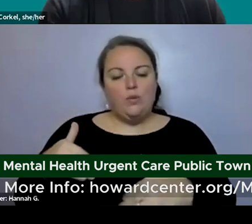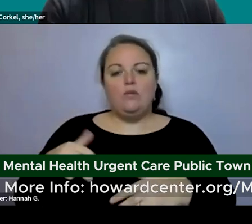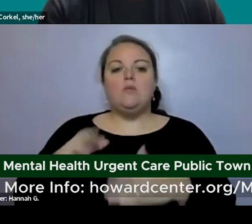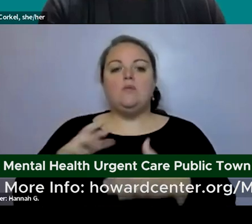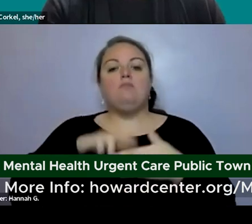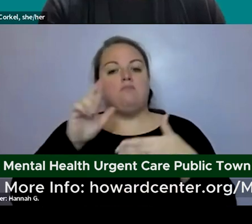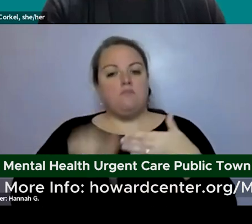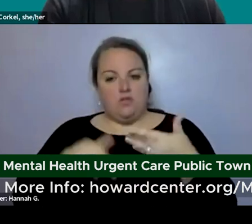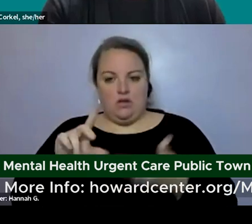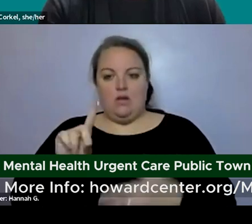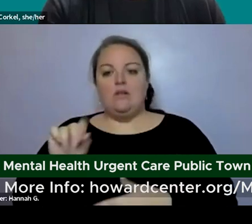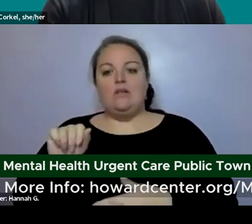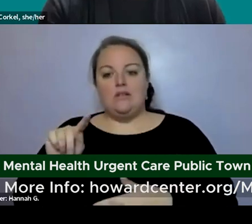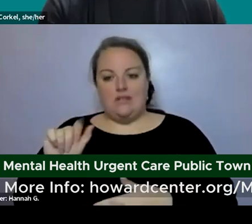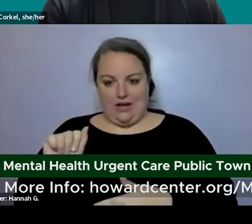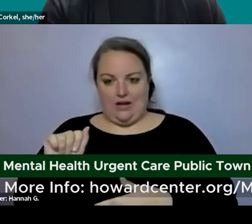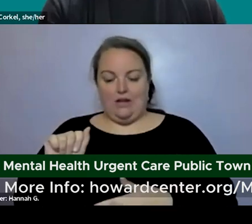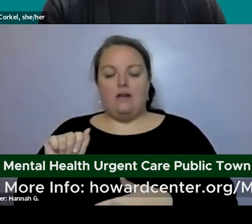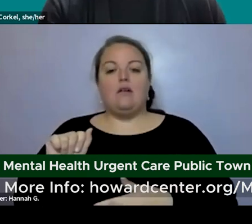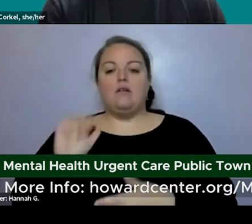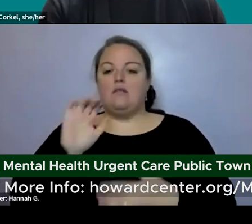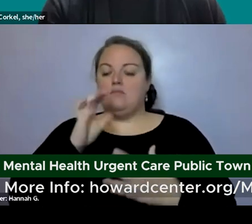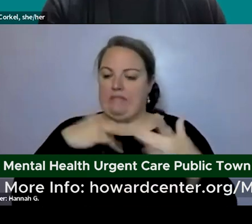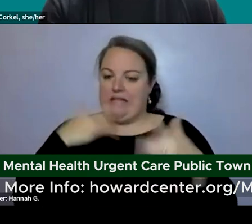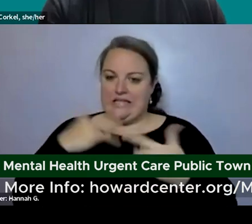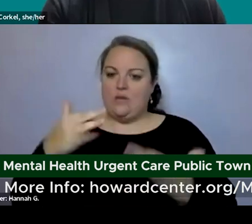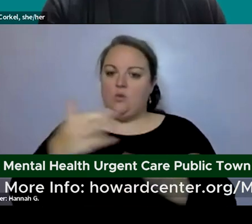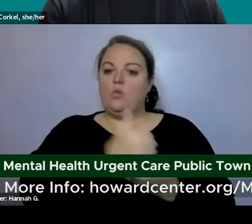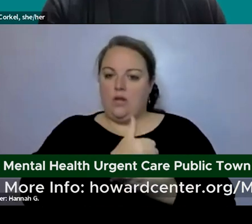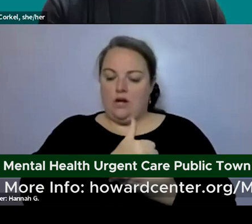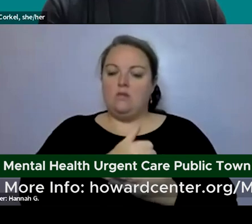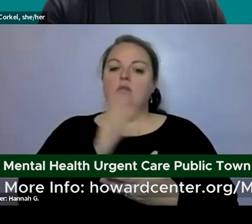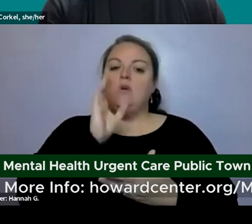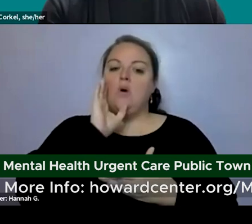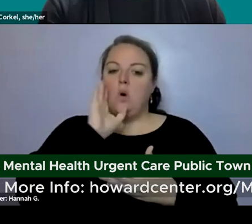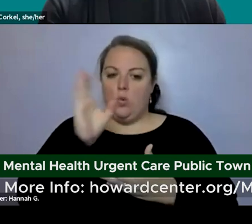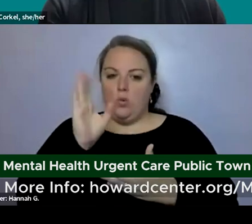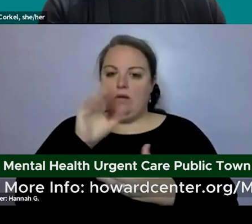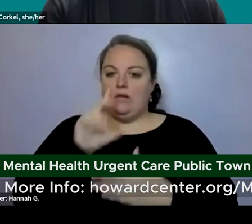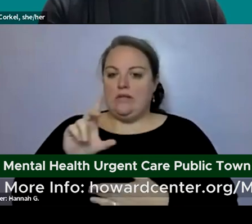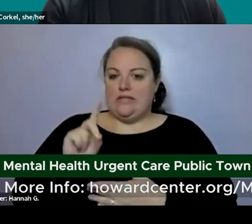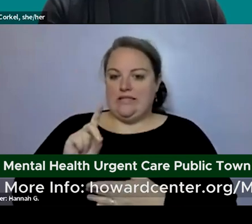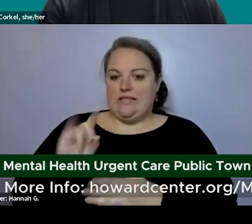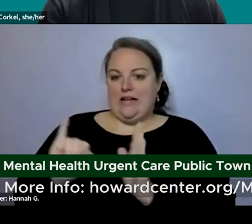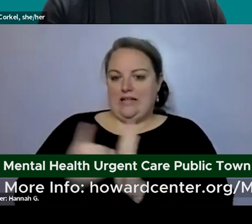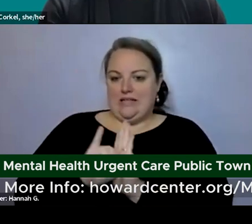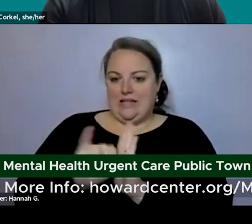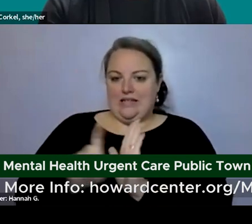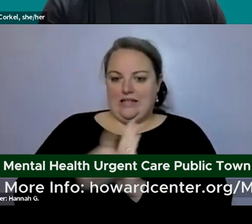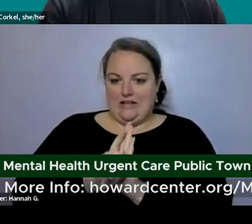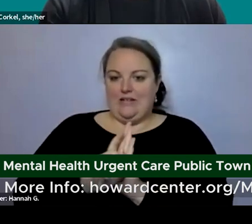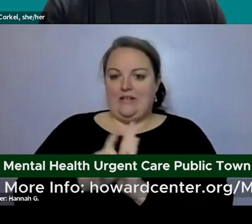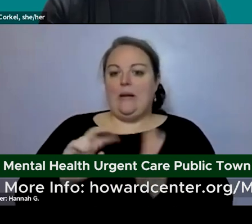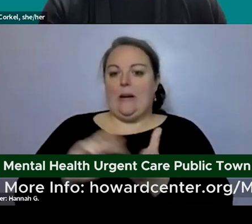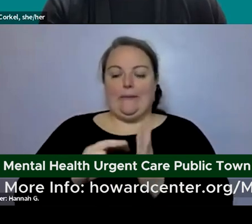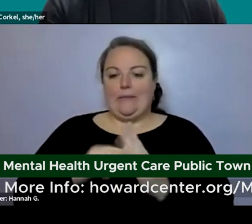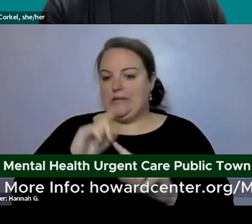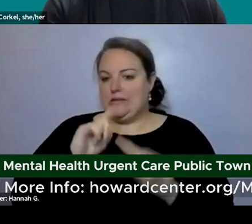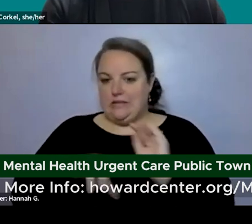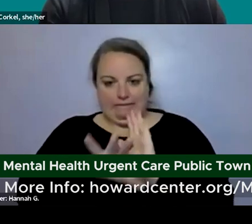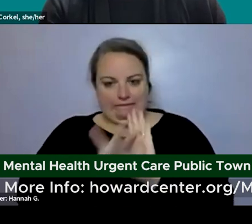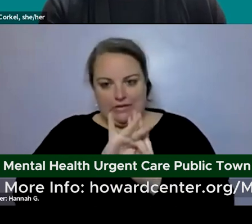data it will be de-identified um and we'll be sharing it um again in a de-identified way